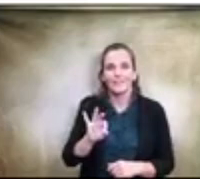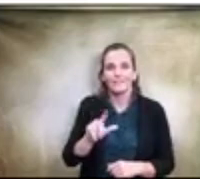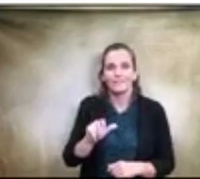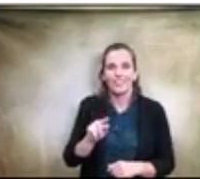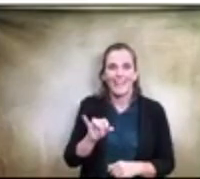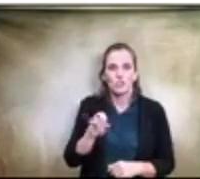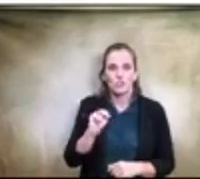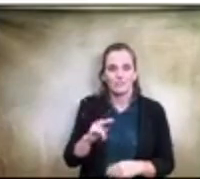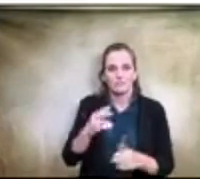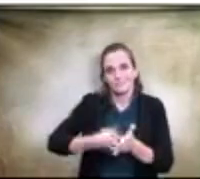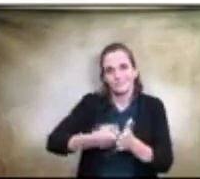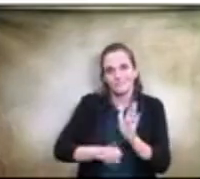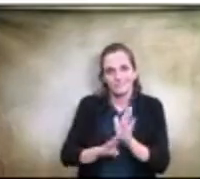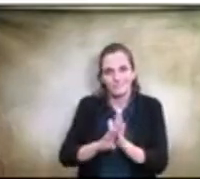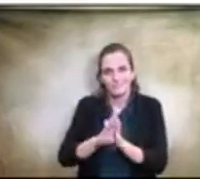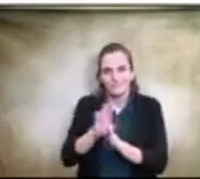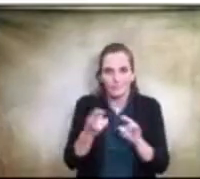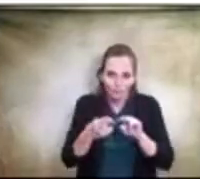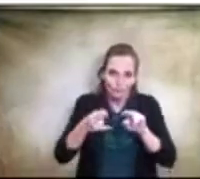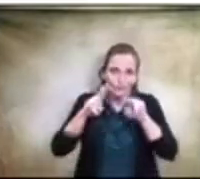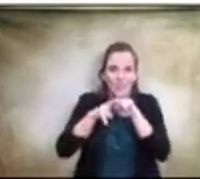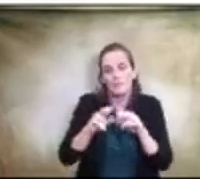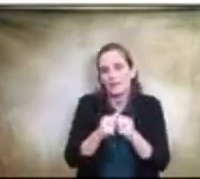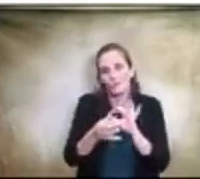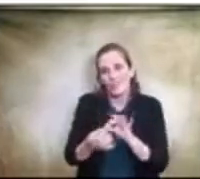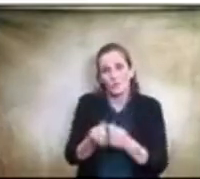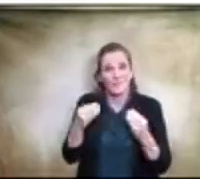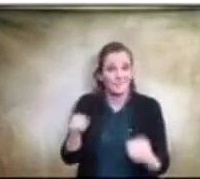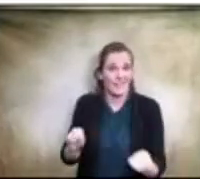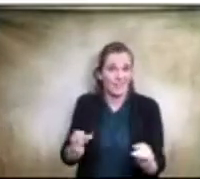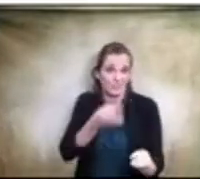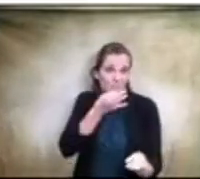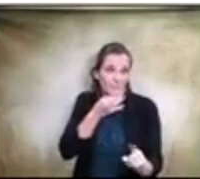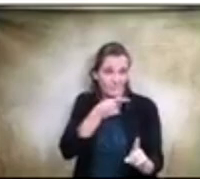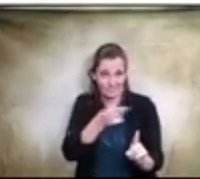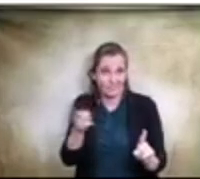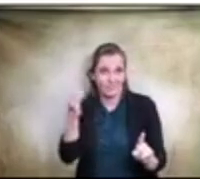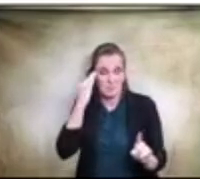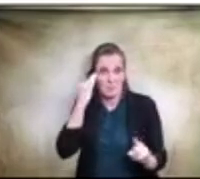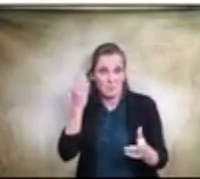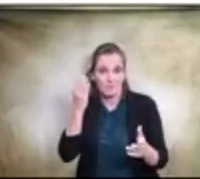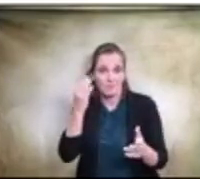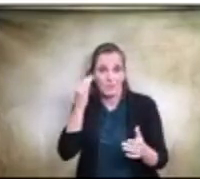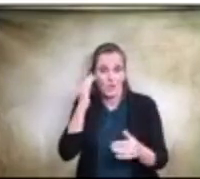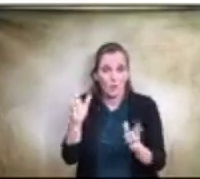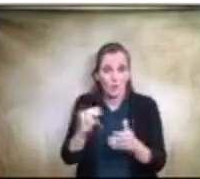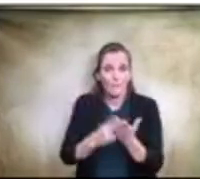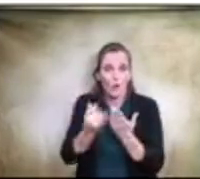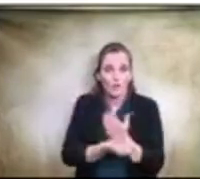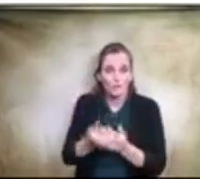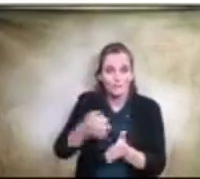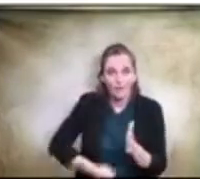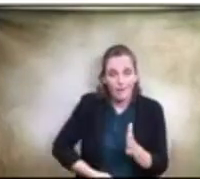I said, this is a little bit of Sam's expertise and he probably can talk a little bit more about when projects are, you know, eight months or